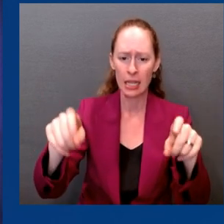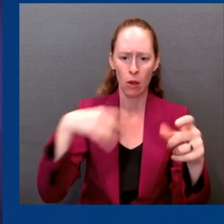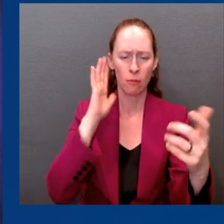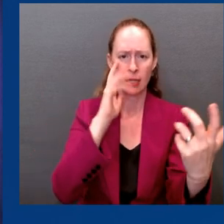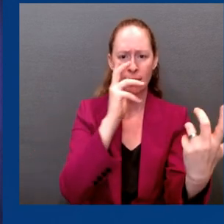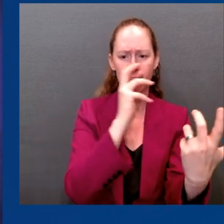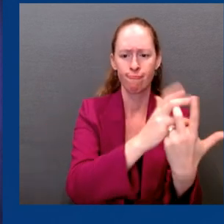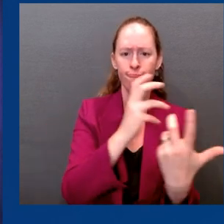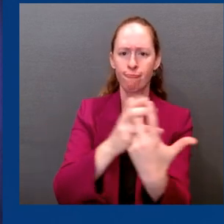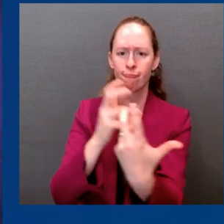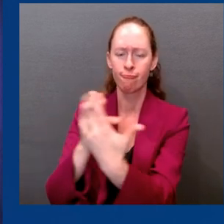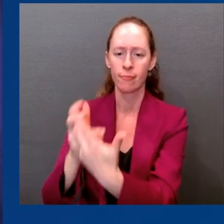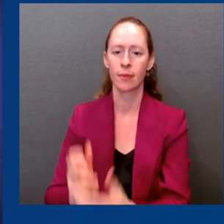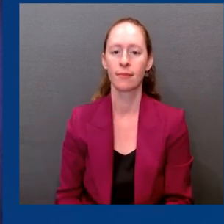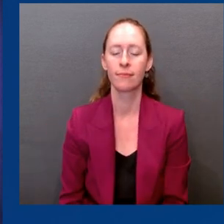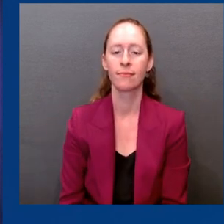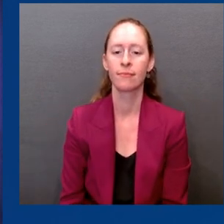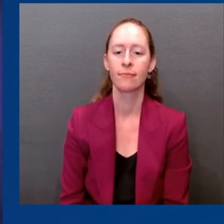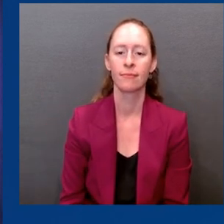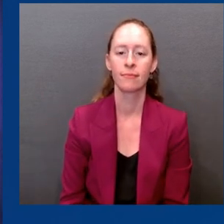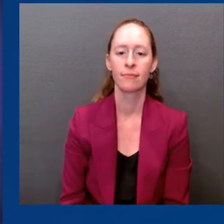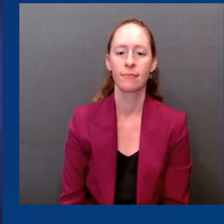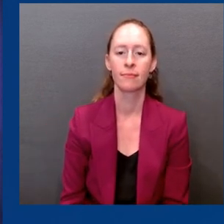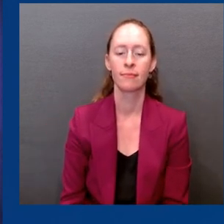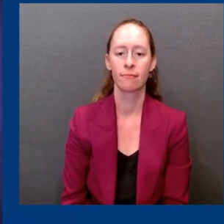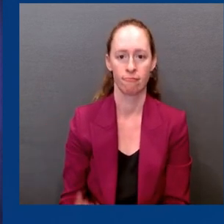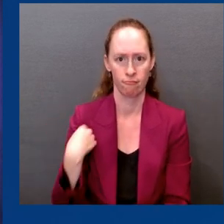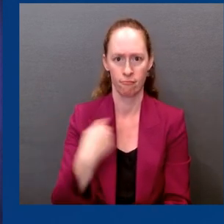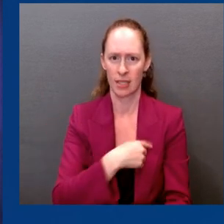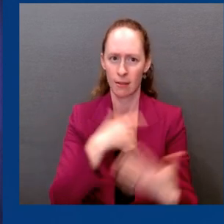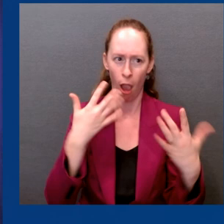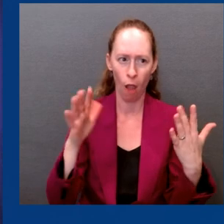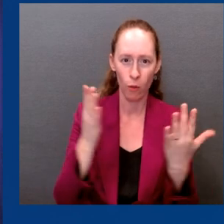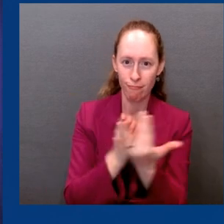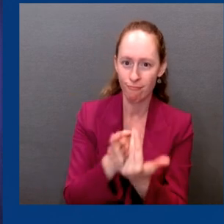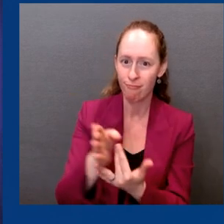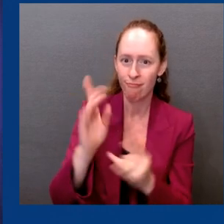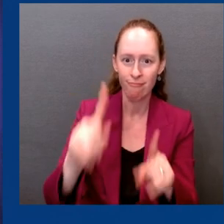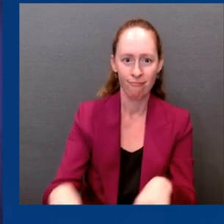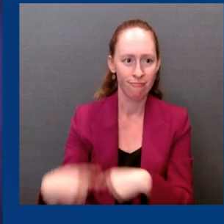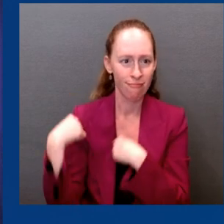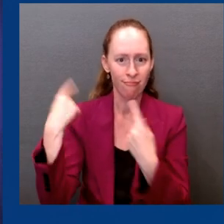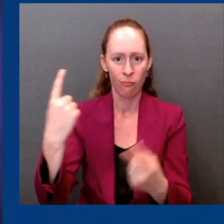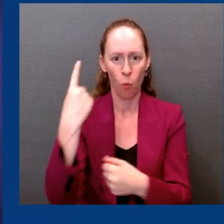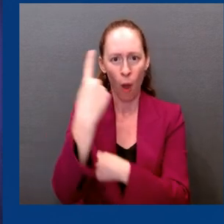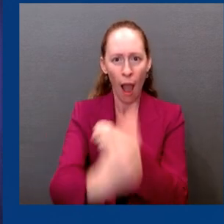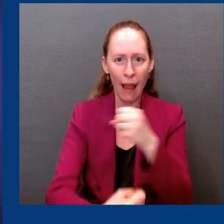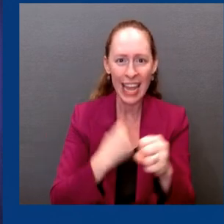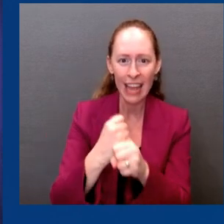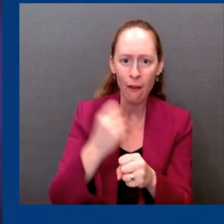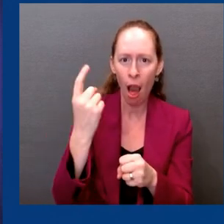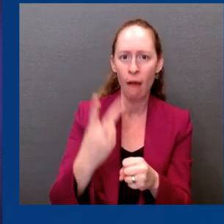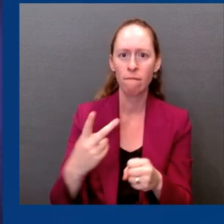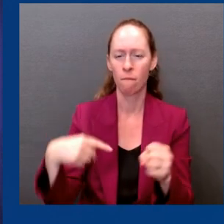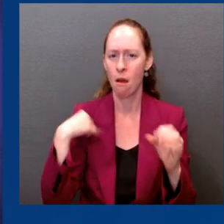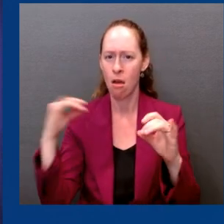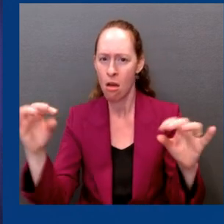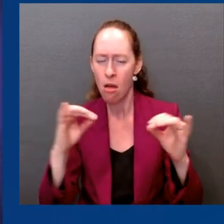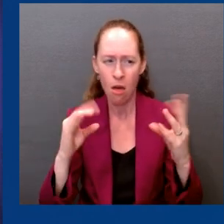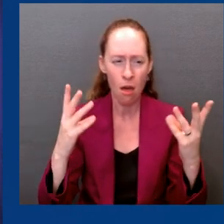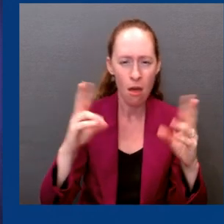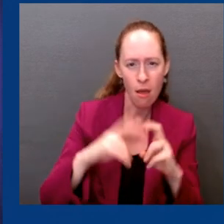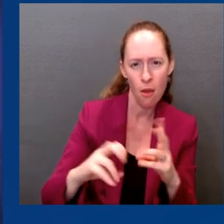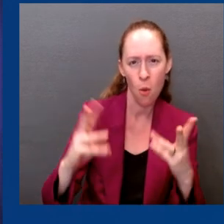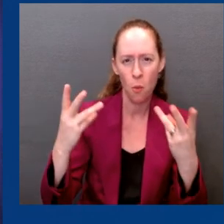hasn't always been super simple. That all changes. These new vaccines make it easy